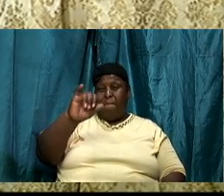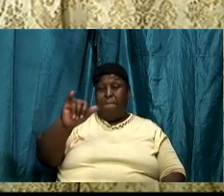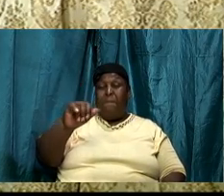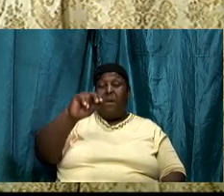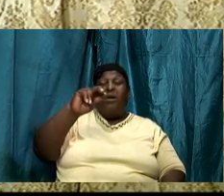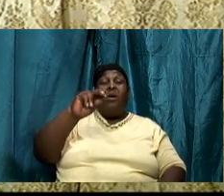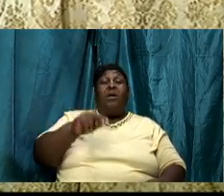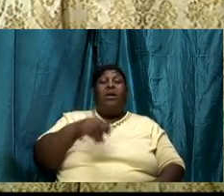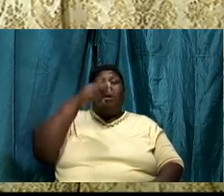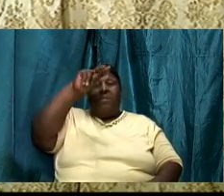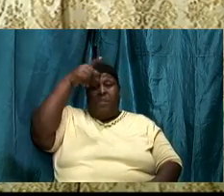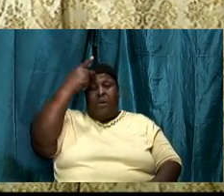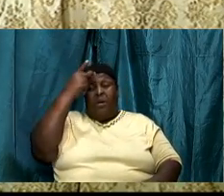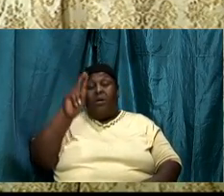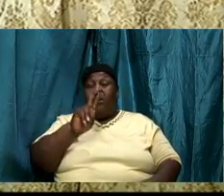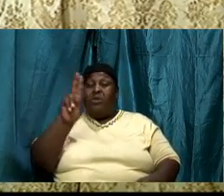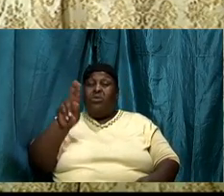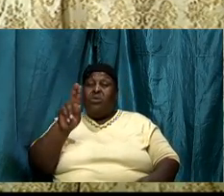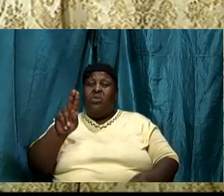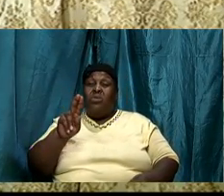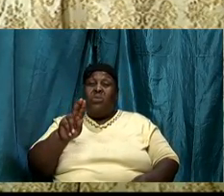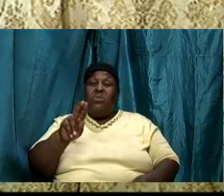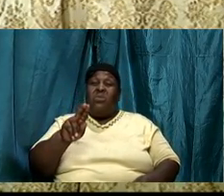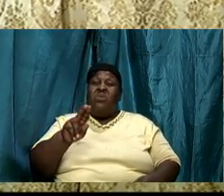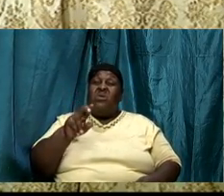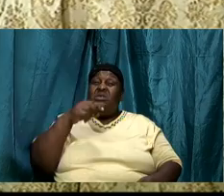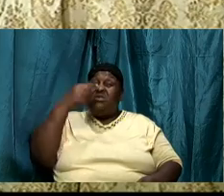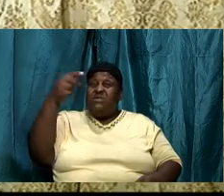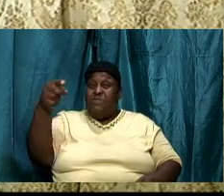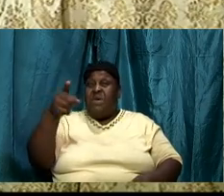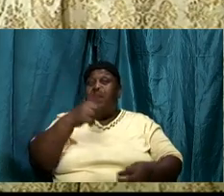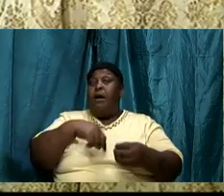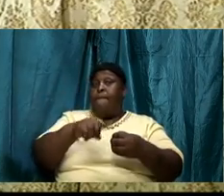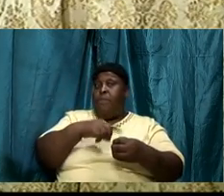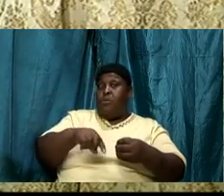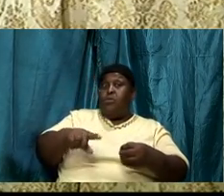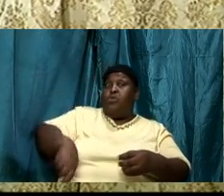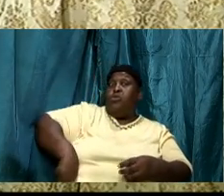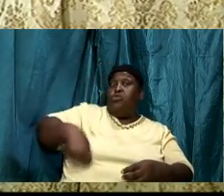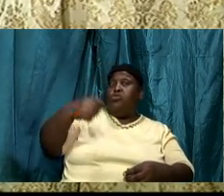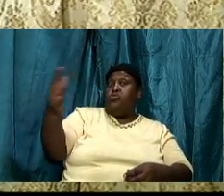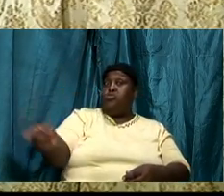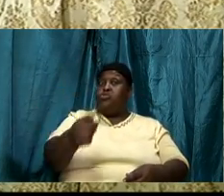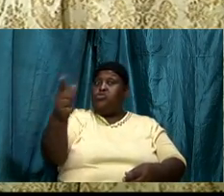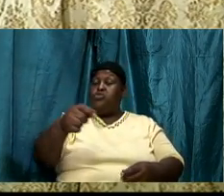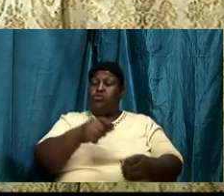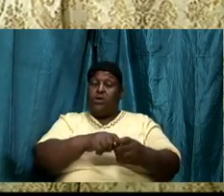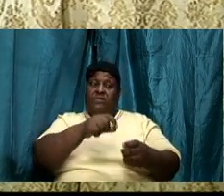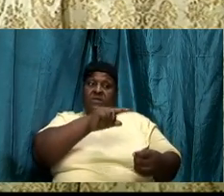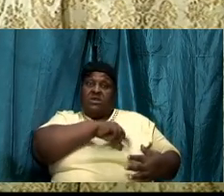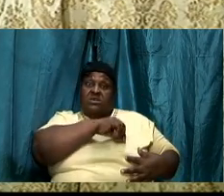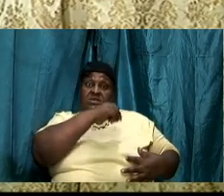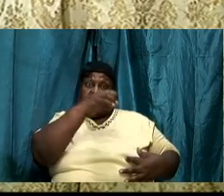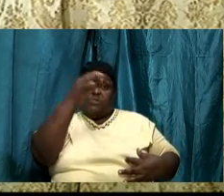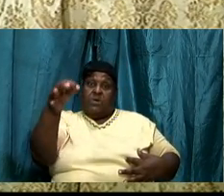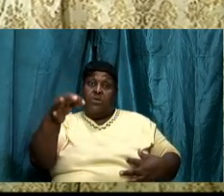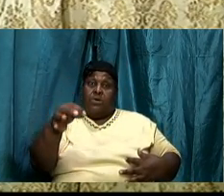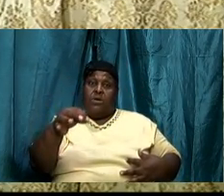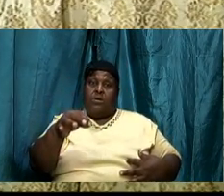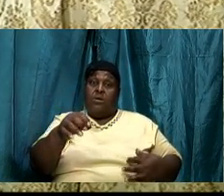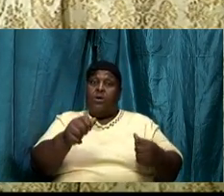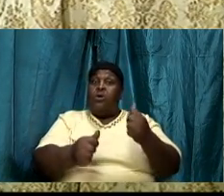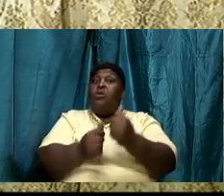the sword of the Spirit, which is the Word of God. He was saying then that it had two edges.